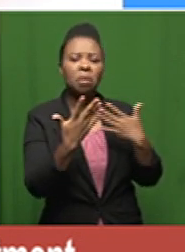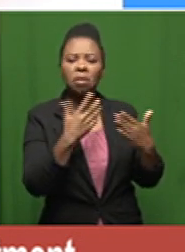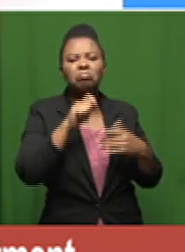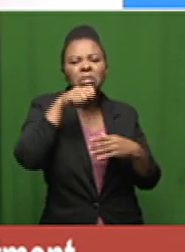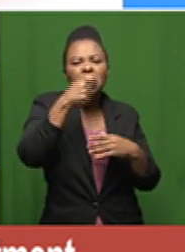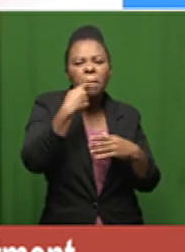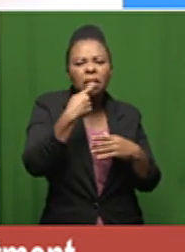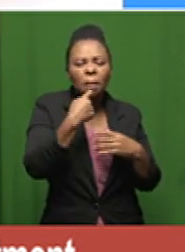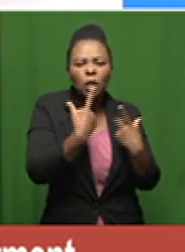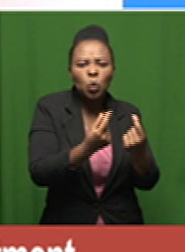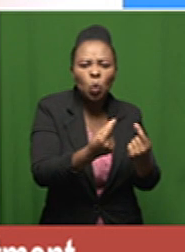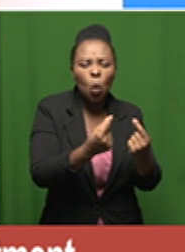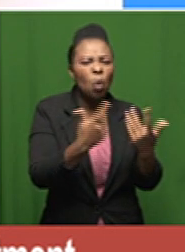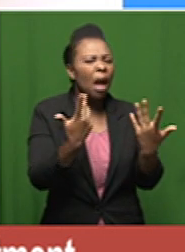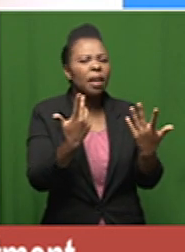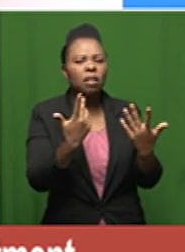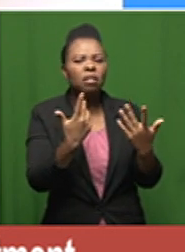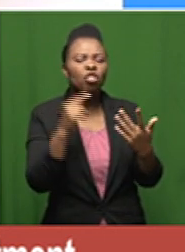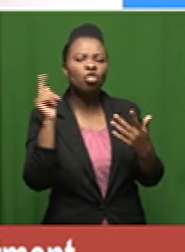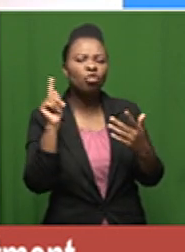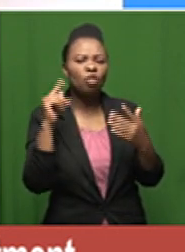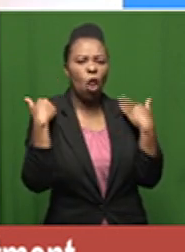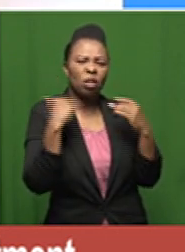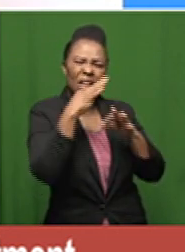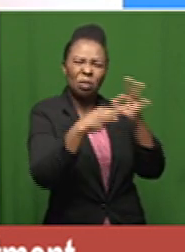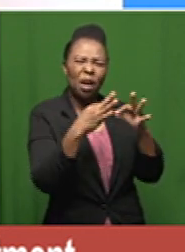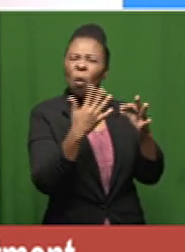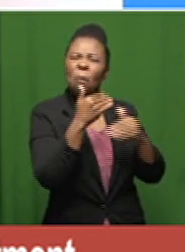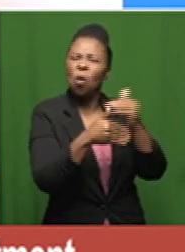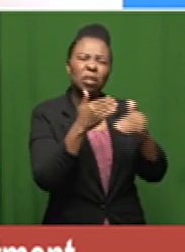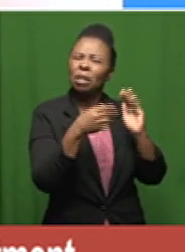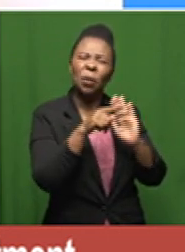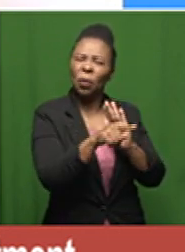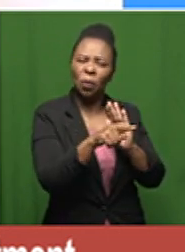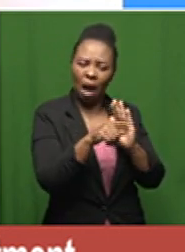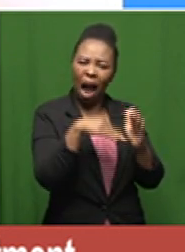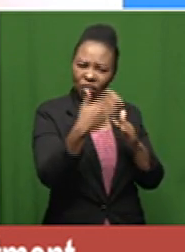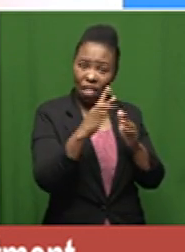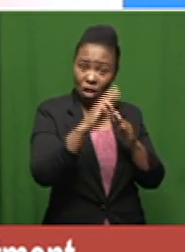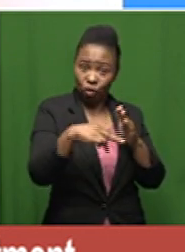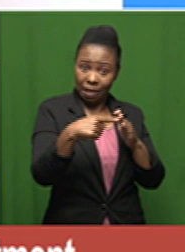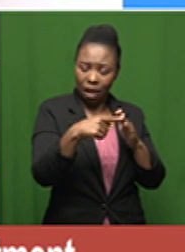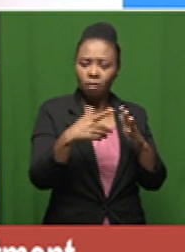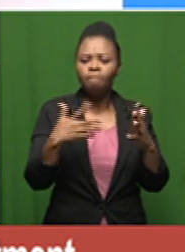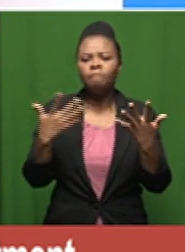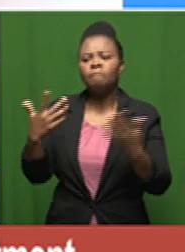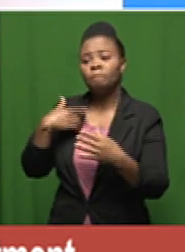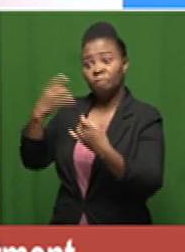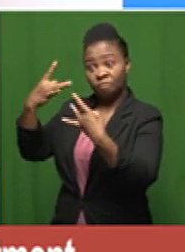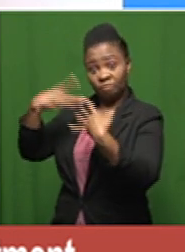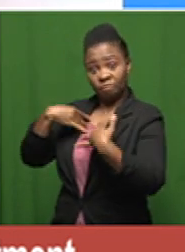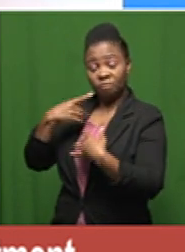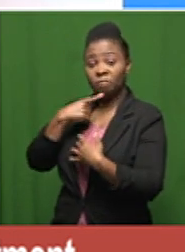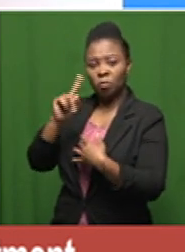treatment immediately what was explained to you or what was the process of getting your results absolutely the nurse said to me i need to go into